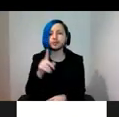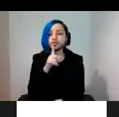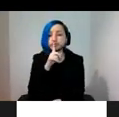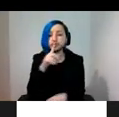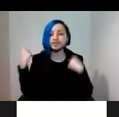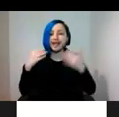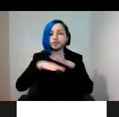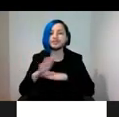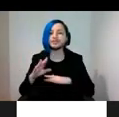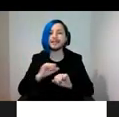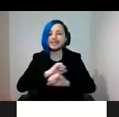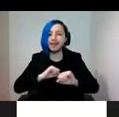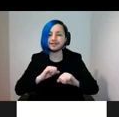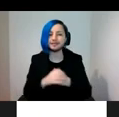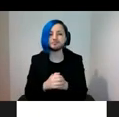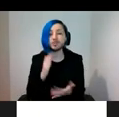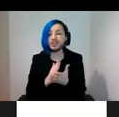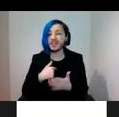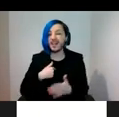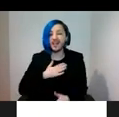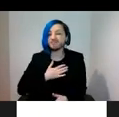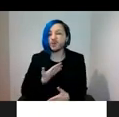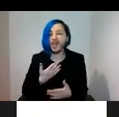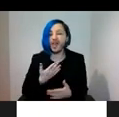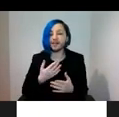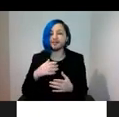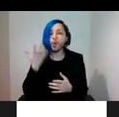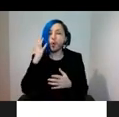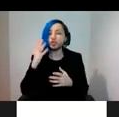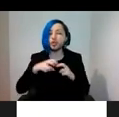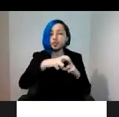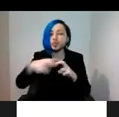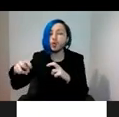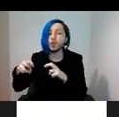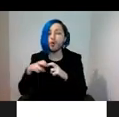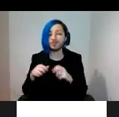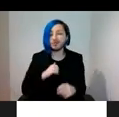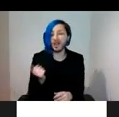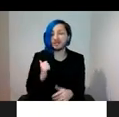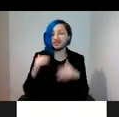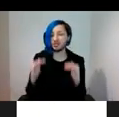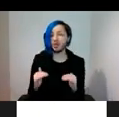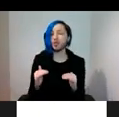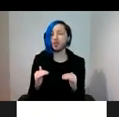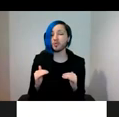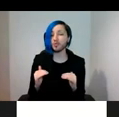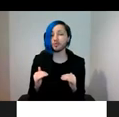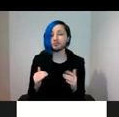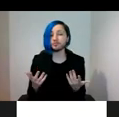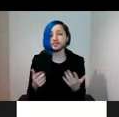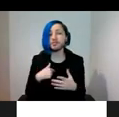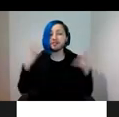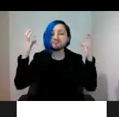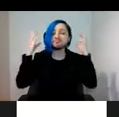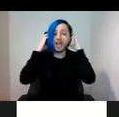Now, I'm not a particular fan of audio tours. Admittingly, my expectations were quite low. So I took the headphones, the